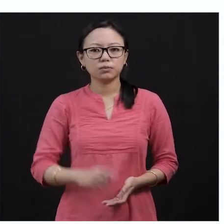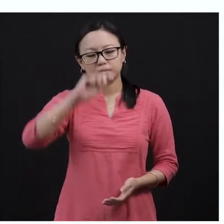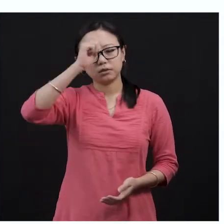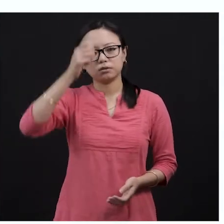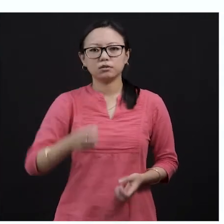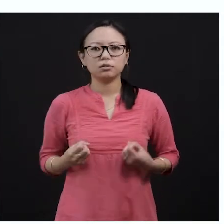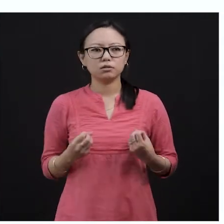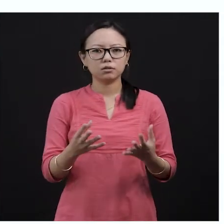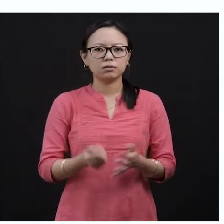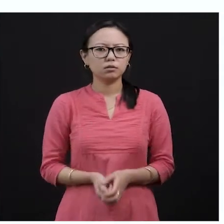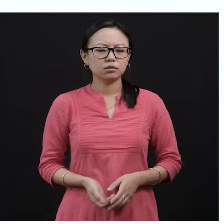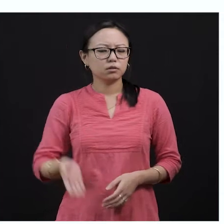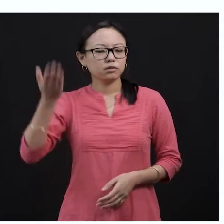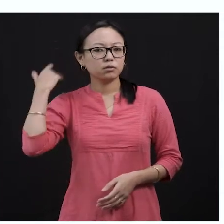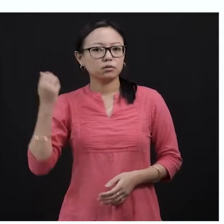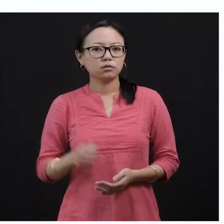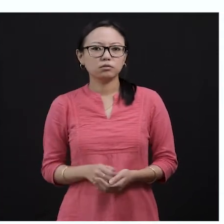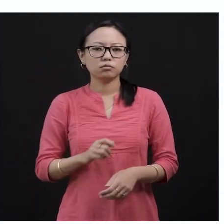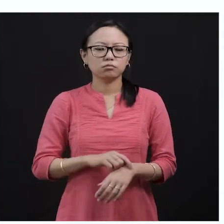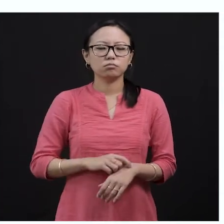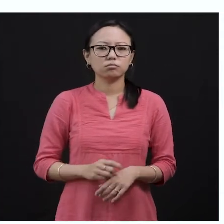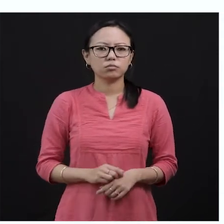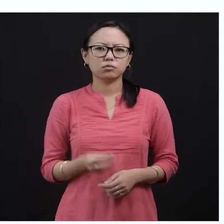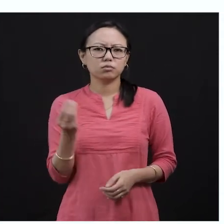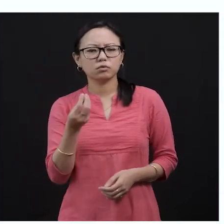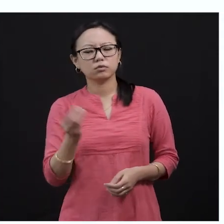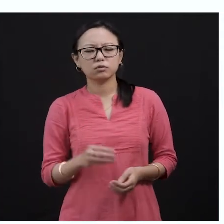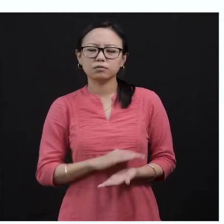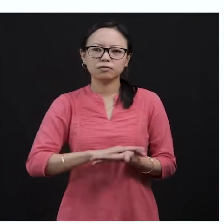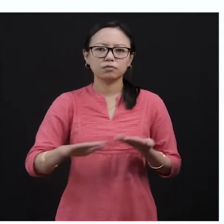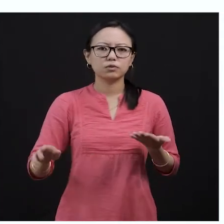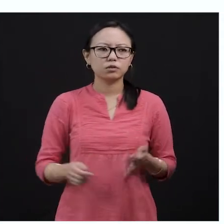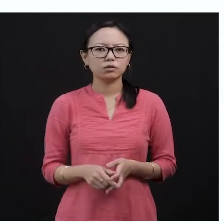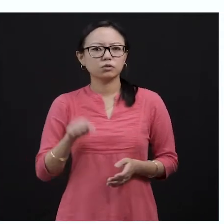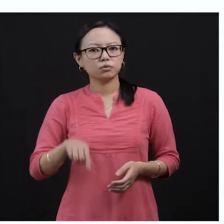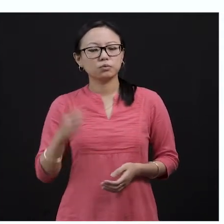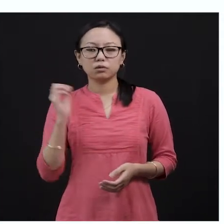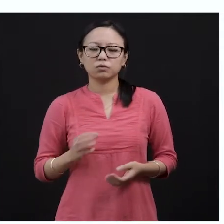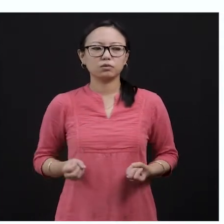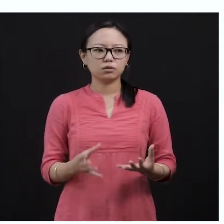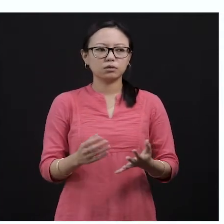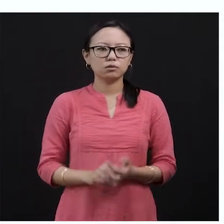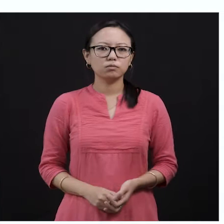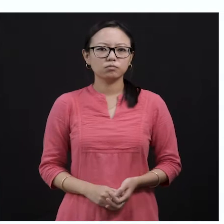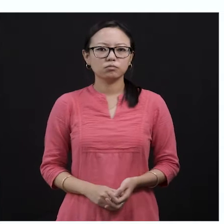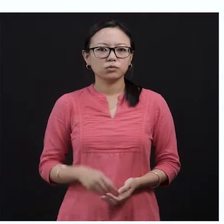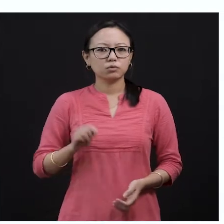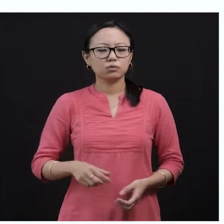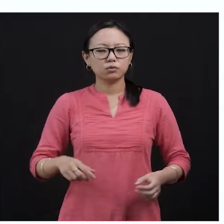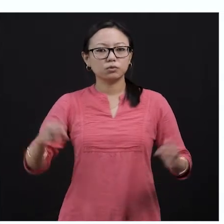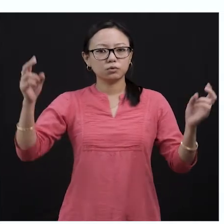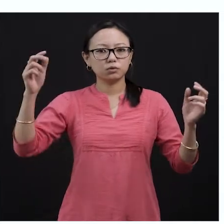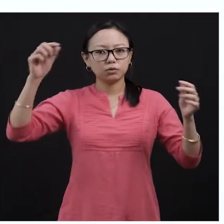We have covered some lessons and then today will be a new session and the story that we are going to discuss about